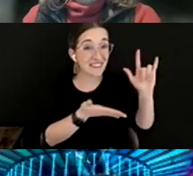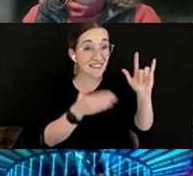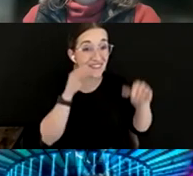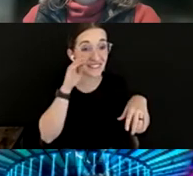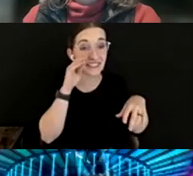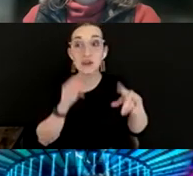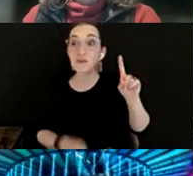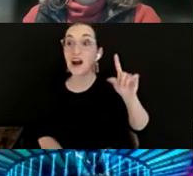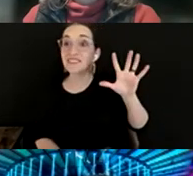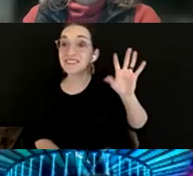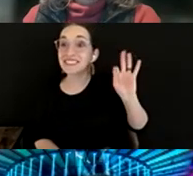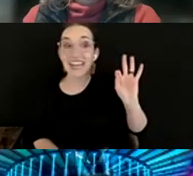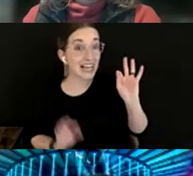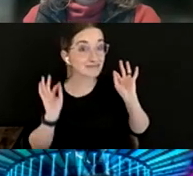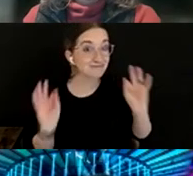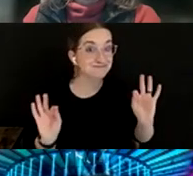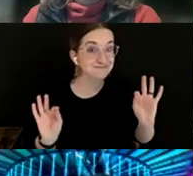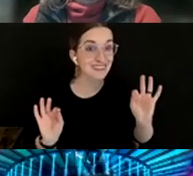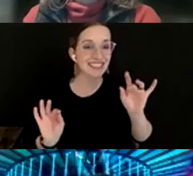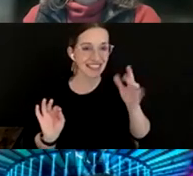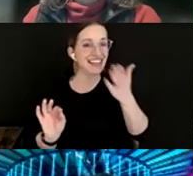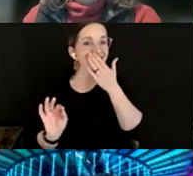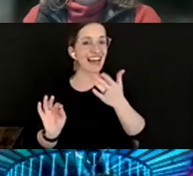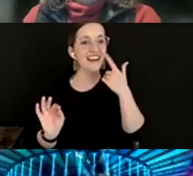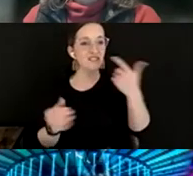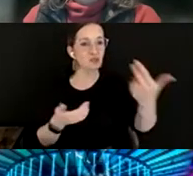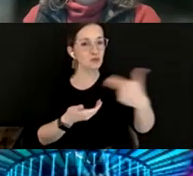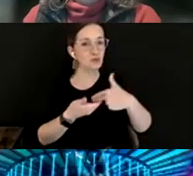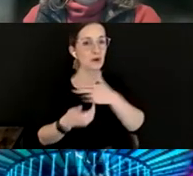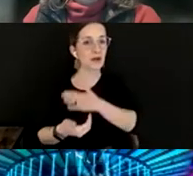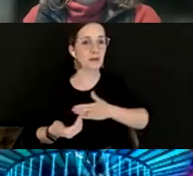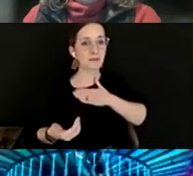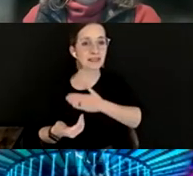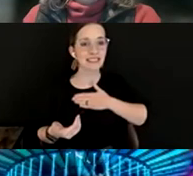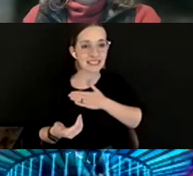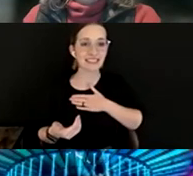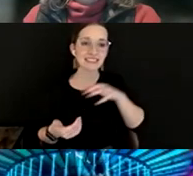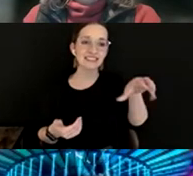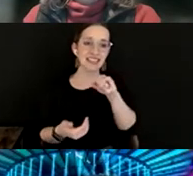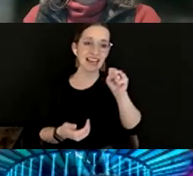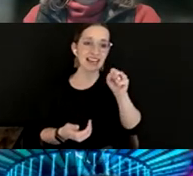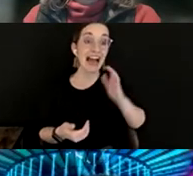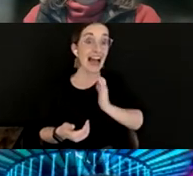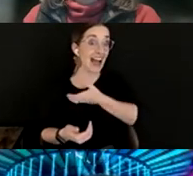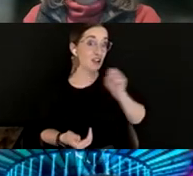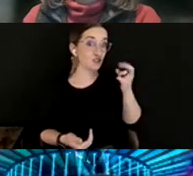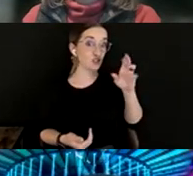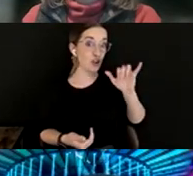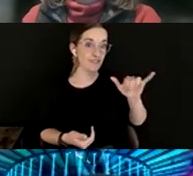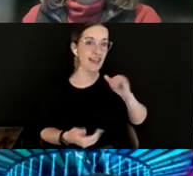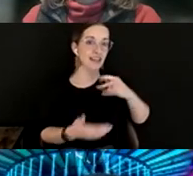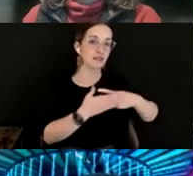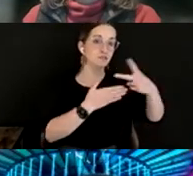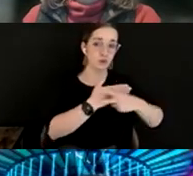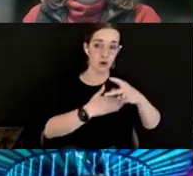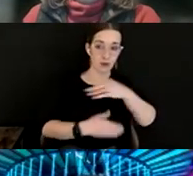159. Thank you all so much for being here. Please take our survey. If we can, if our program staff can drop